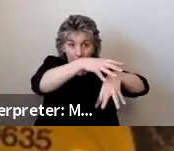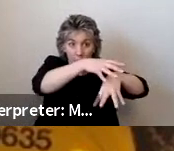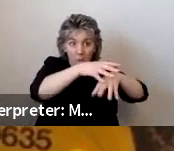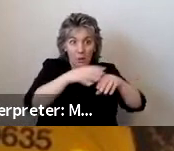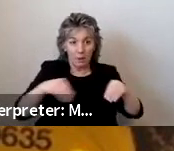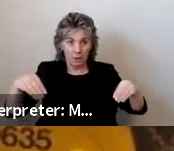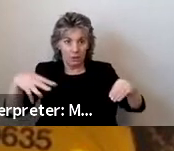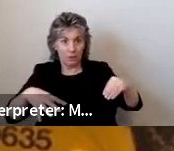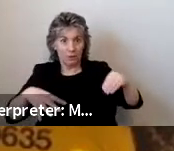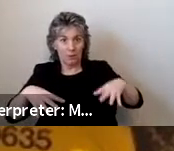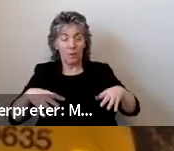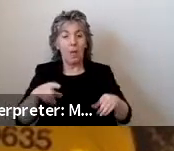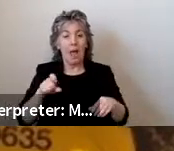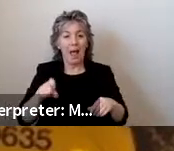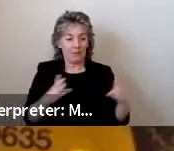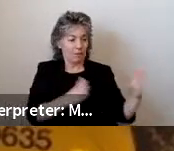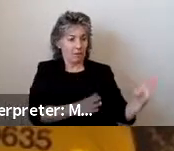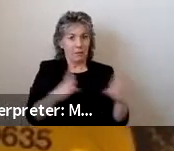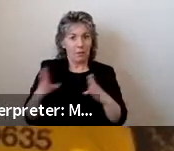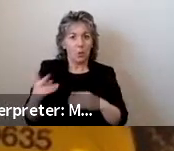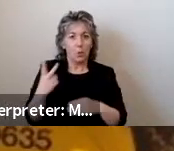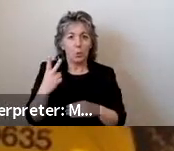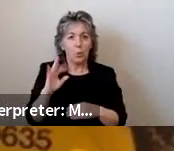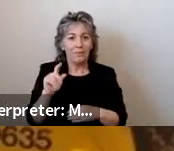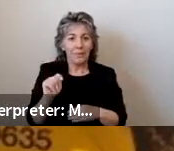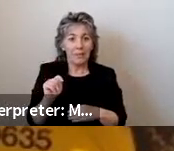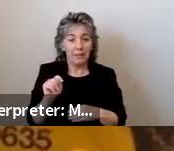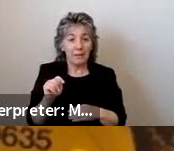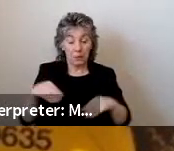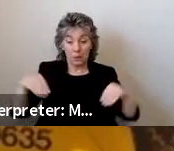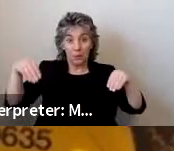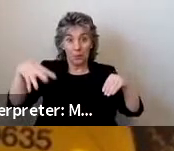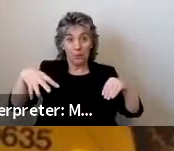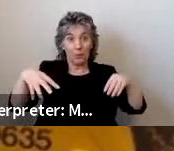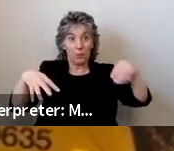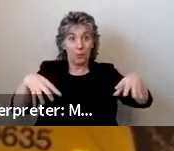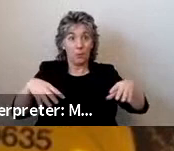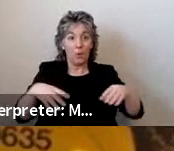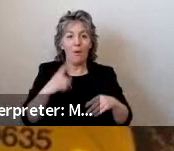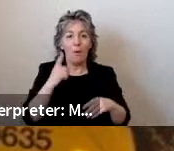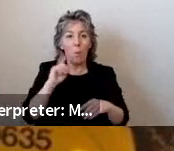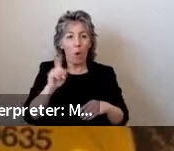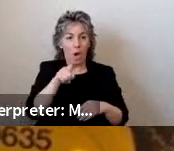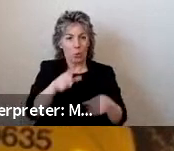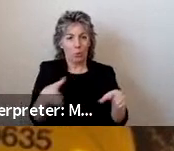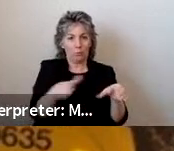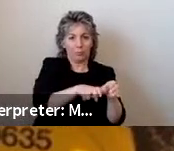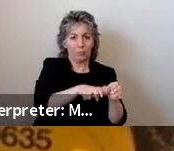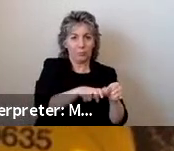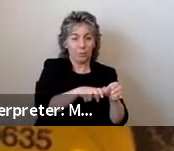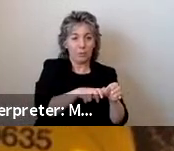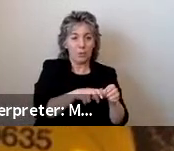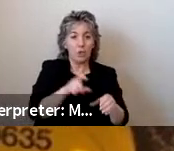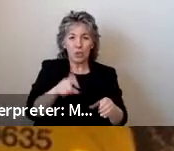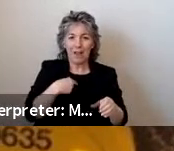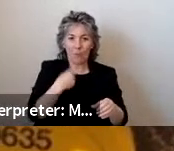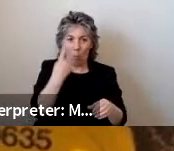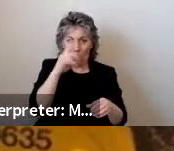minimum of 2 foot candles. Illumination is also needed at the boarding area, which should be at least 1 foot candle.